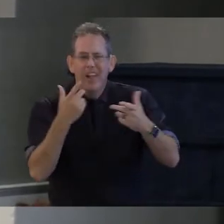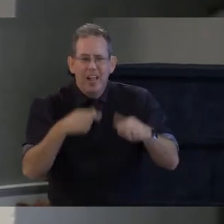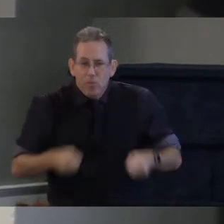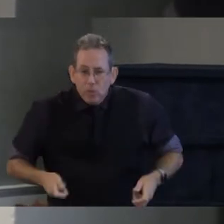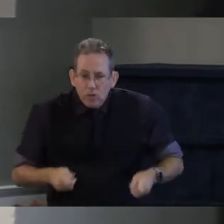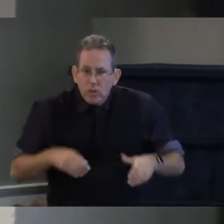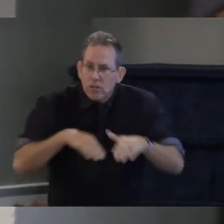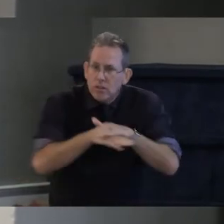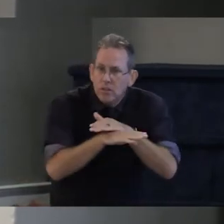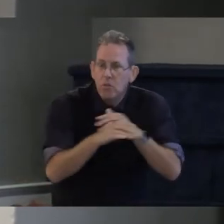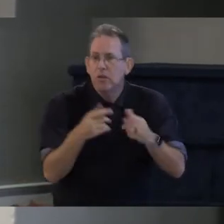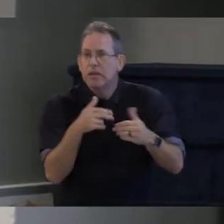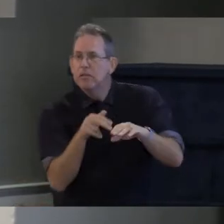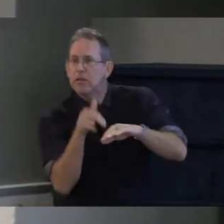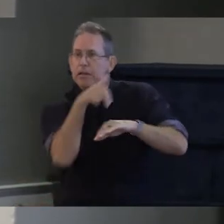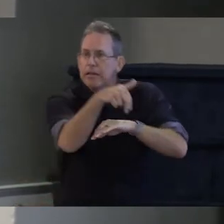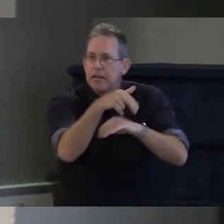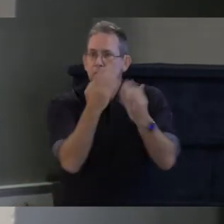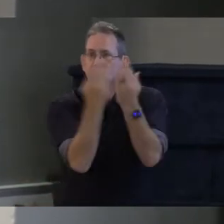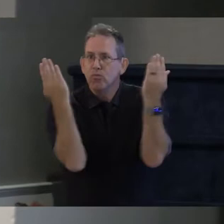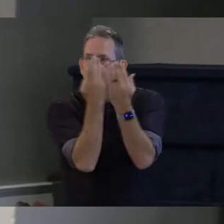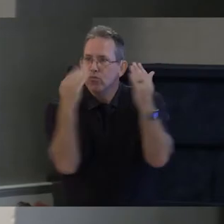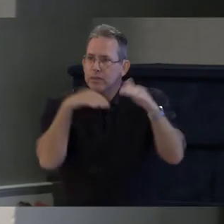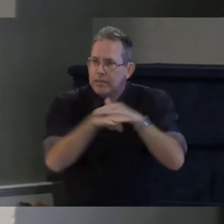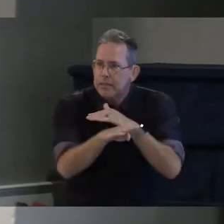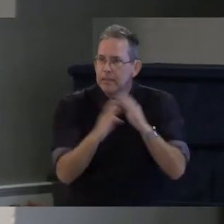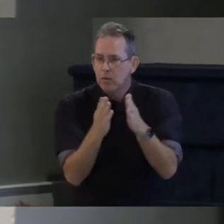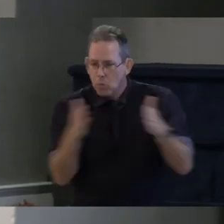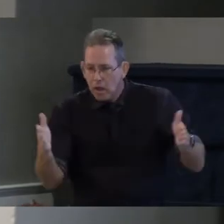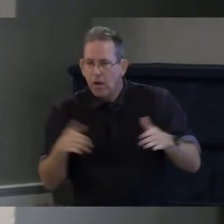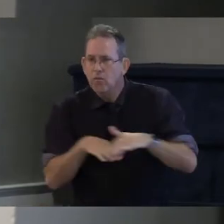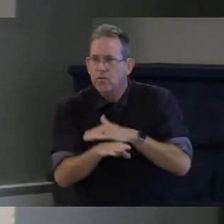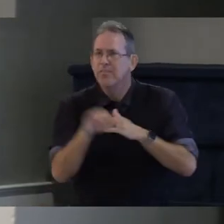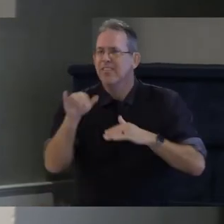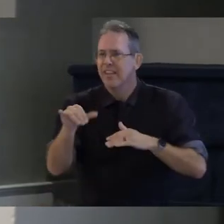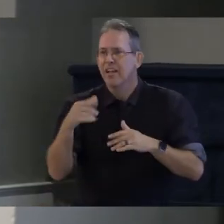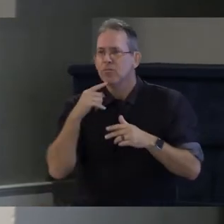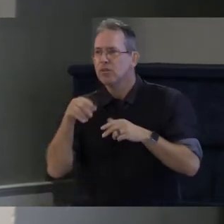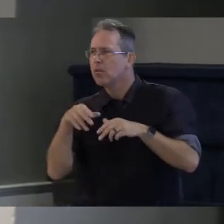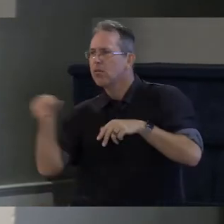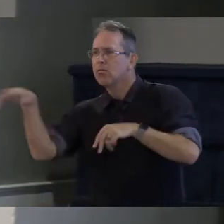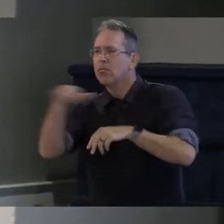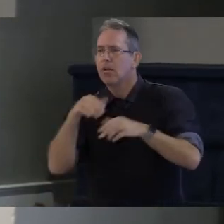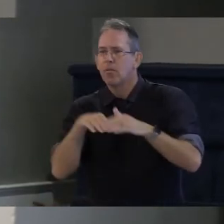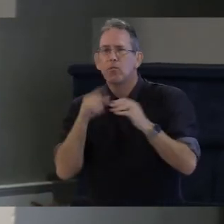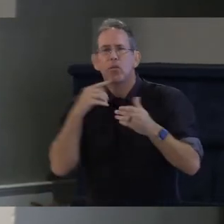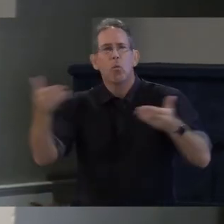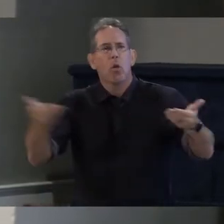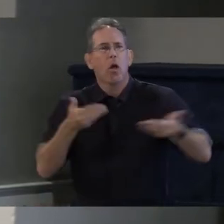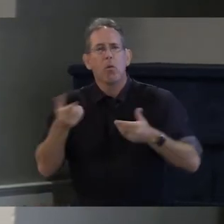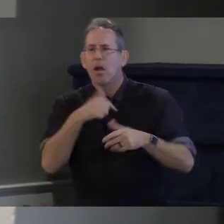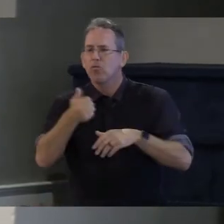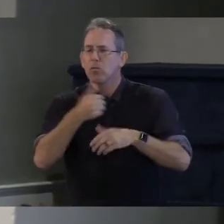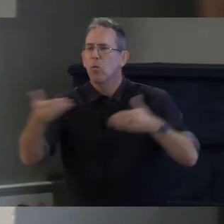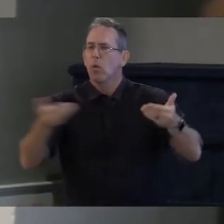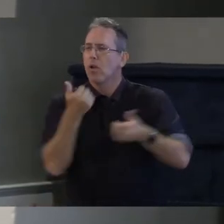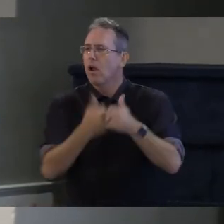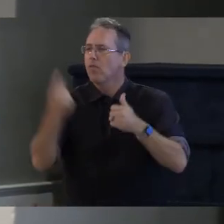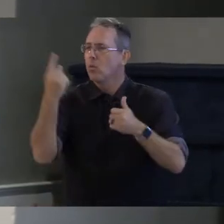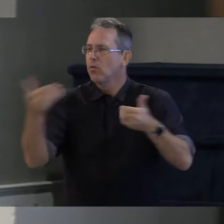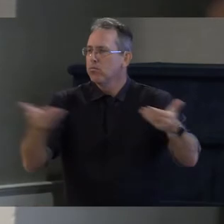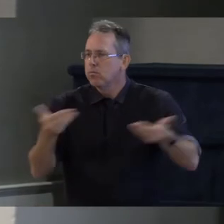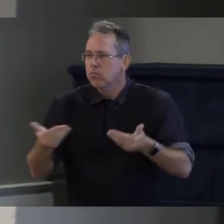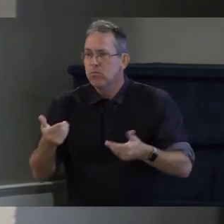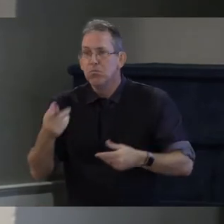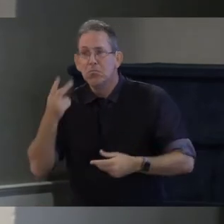fully trained and equipped to welcome aboard anyone whether they can see or hear or whether they're in a wheelchair whatever